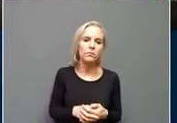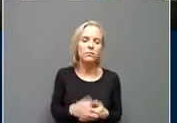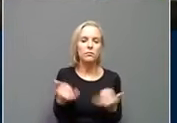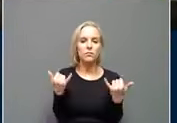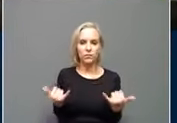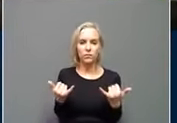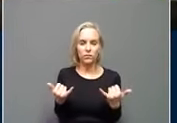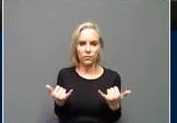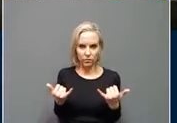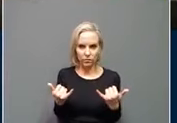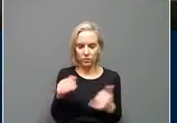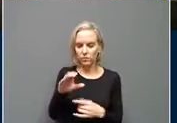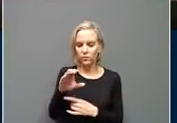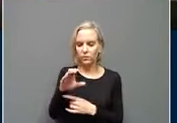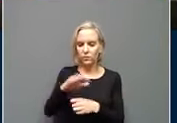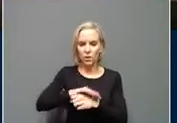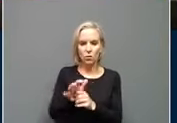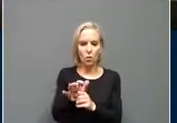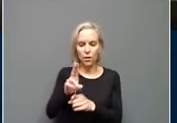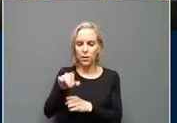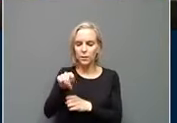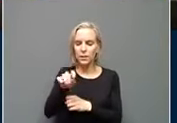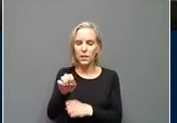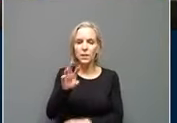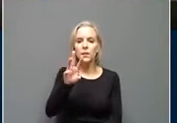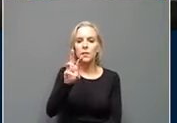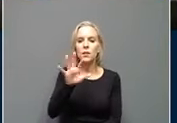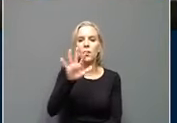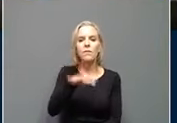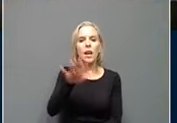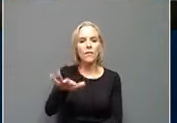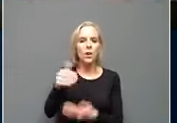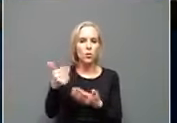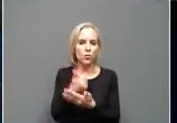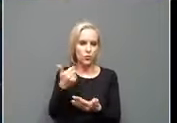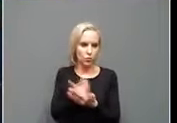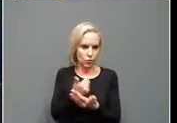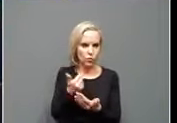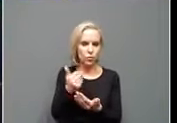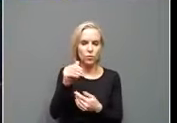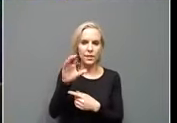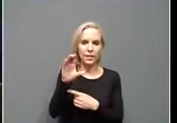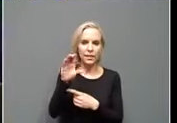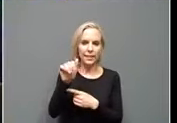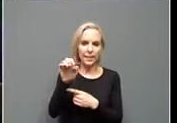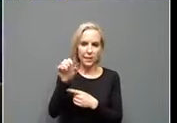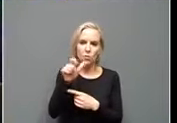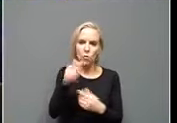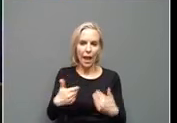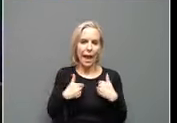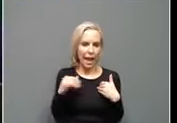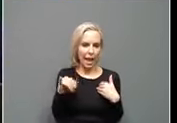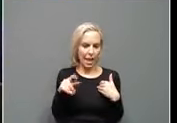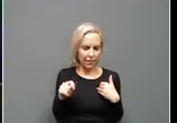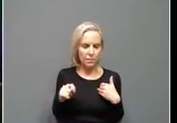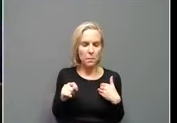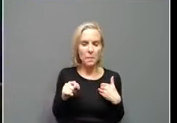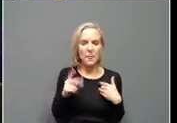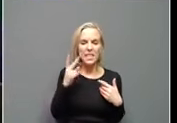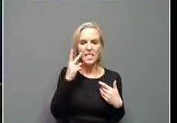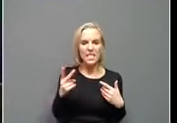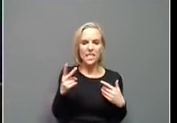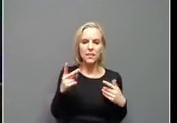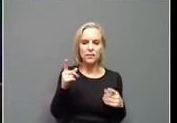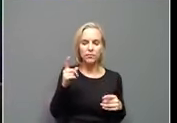Today's COVID update, 655 new cases of COVID-19. While our days have been a little different, we seem to be tracking